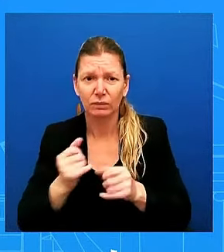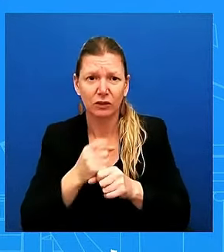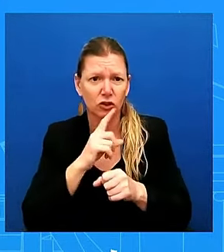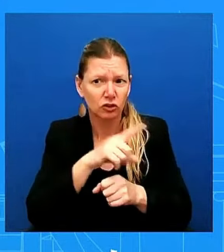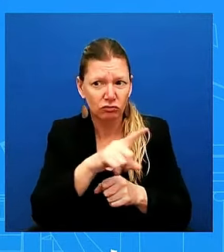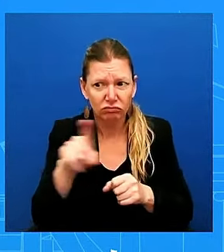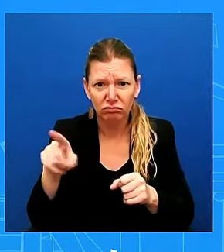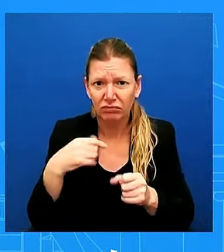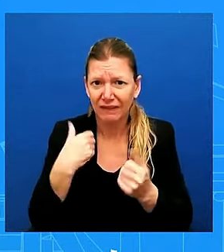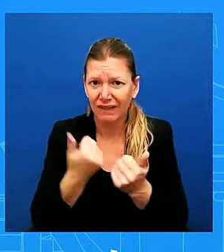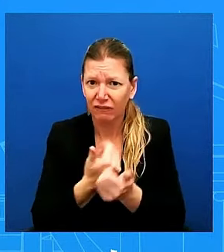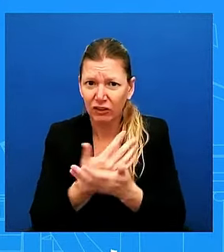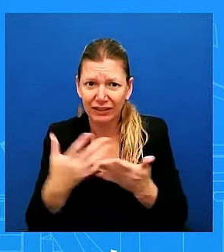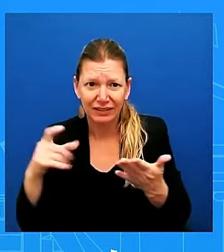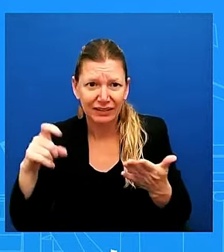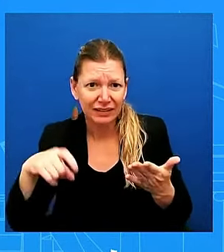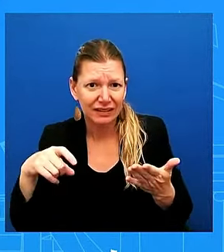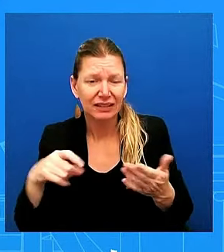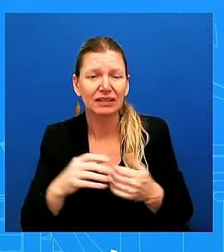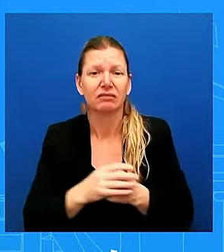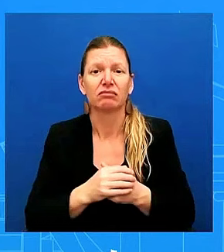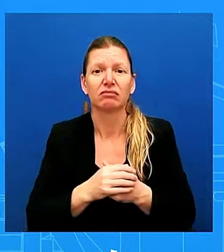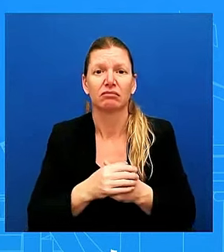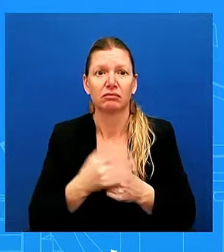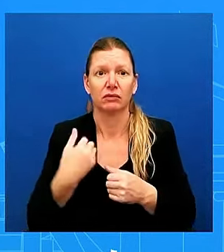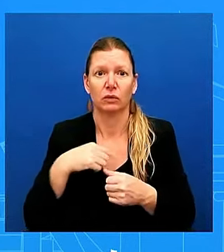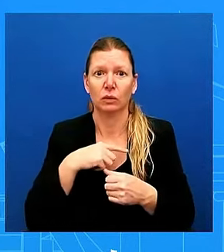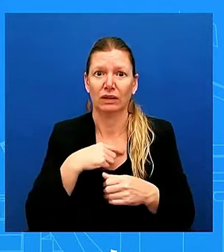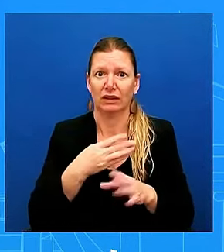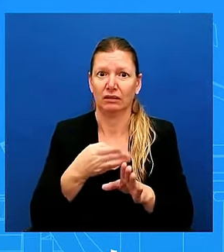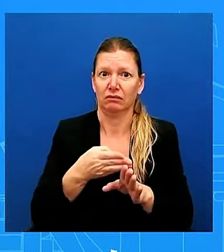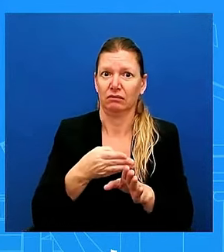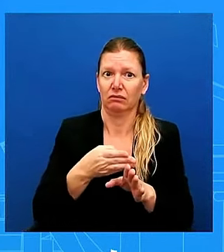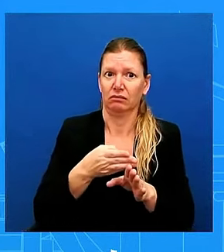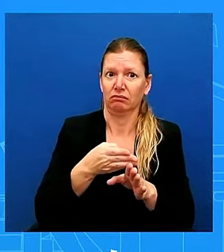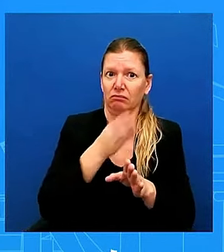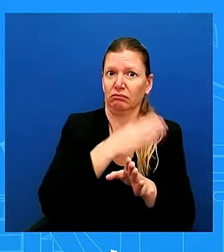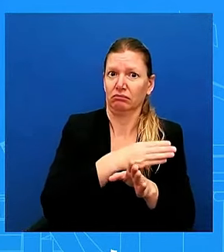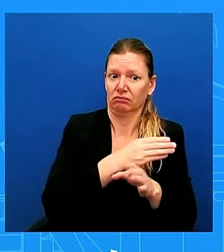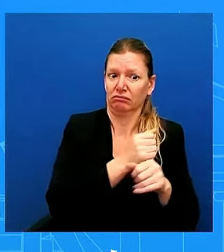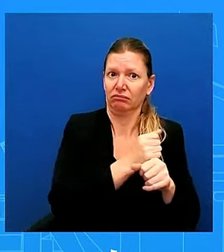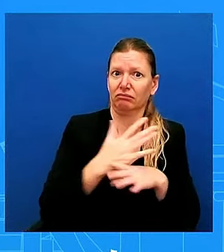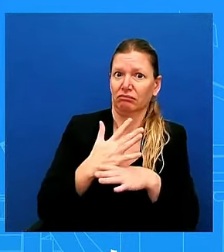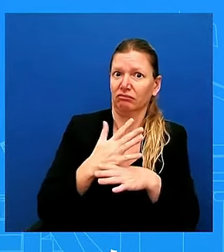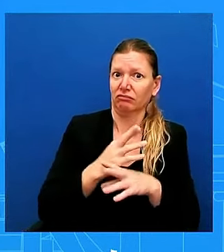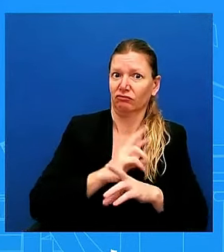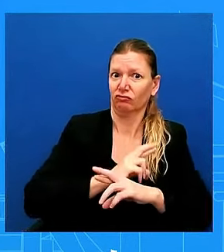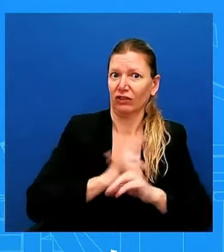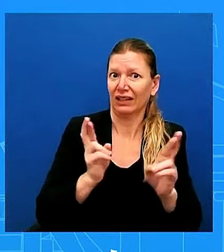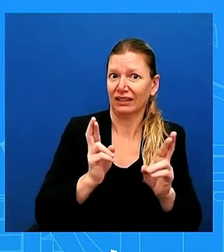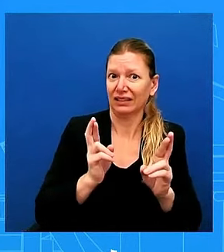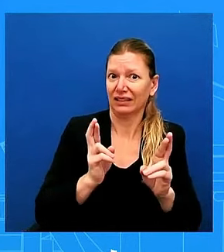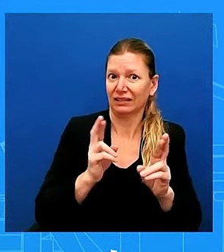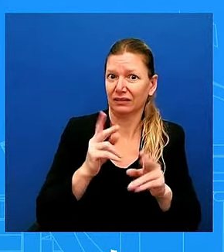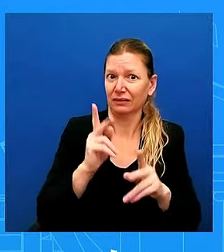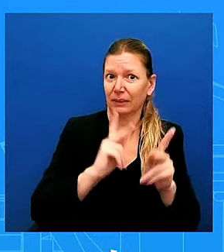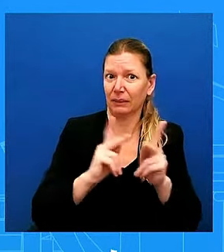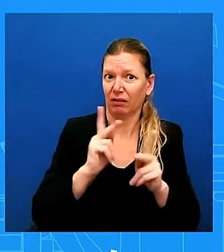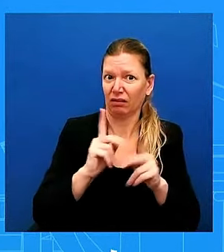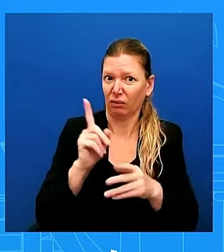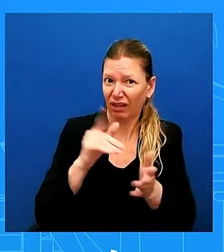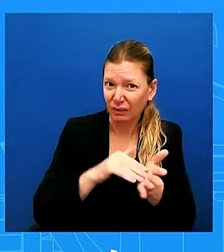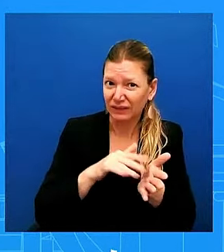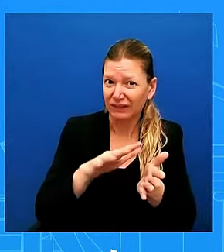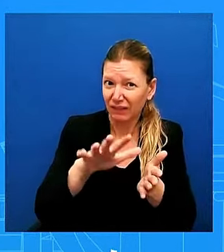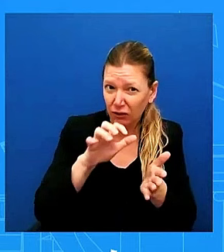uh, some of the personnel, about 1,500, uh, personnel to do that. Uh, what we are doing, we're going to make sure, obviously we're going to always